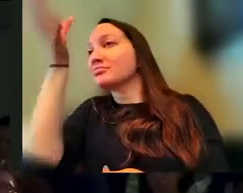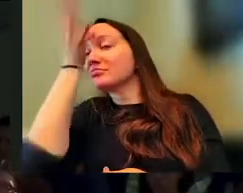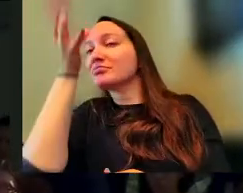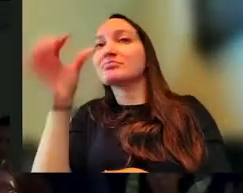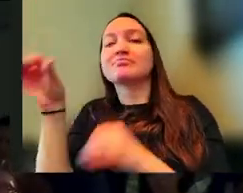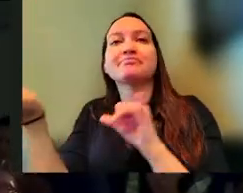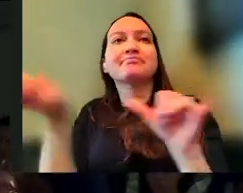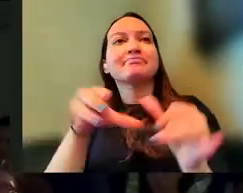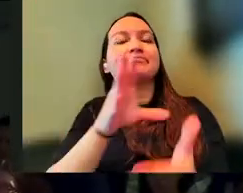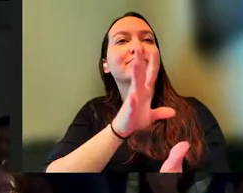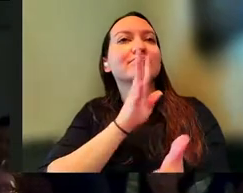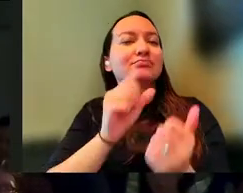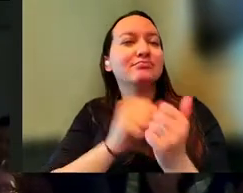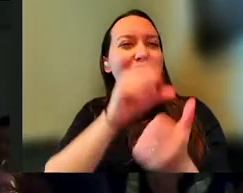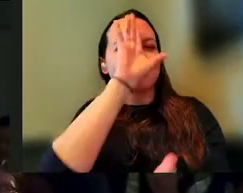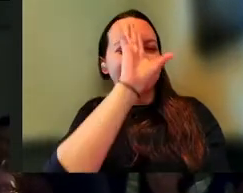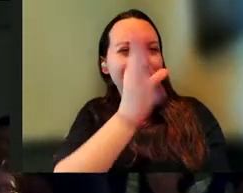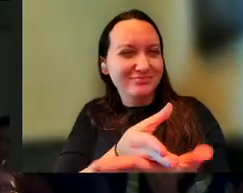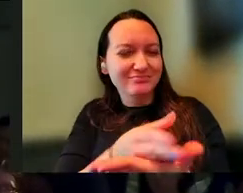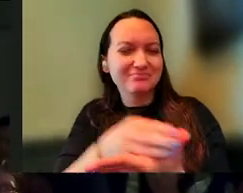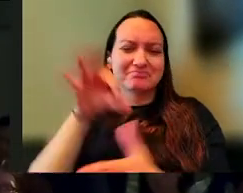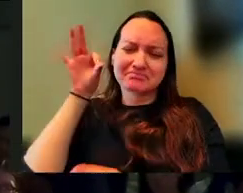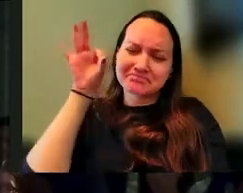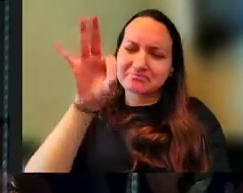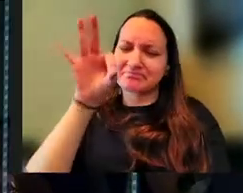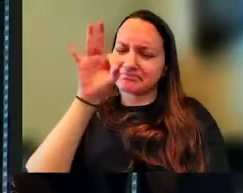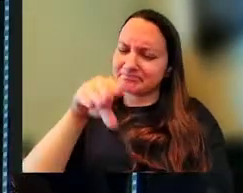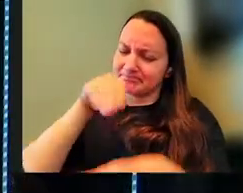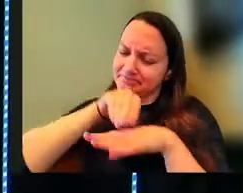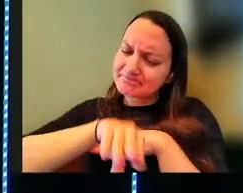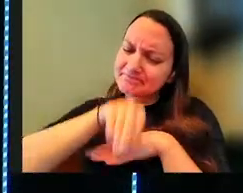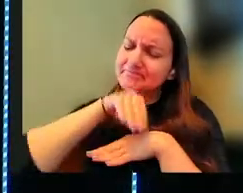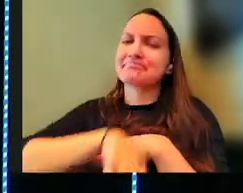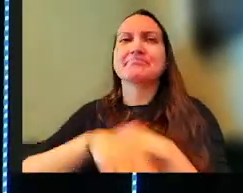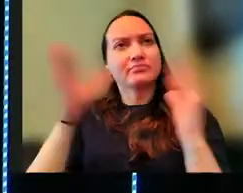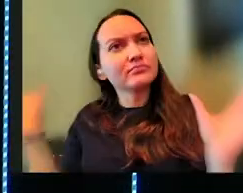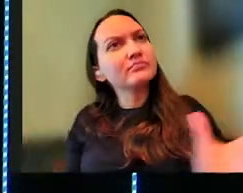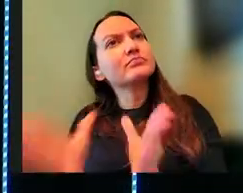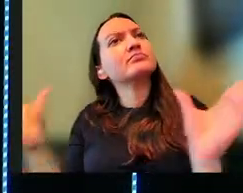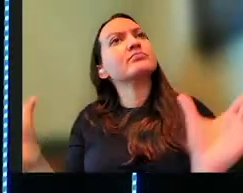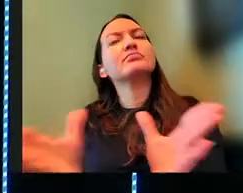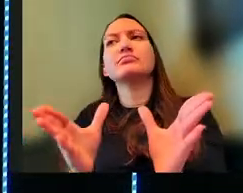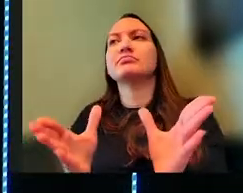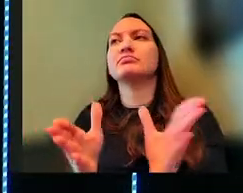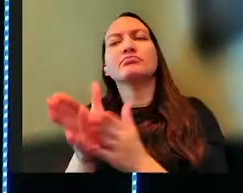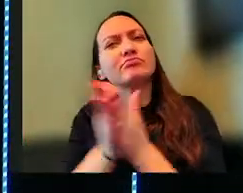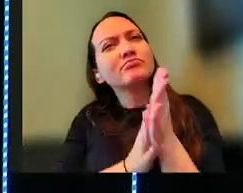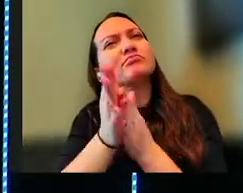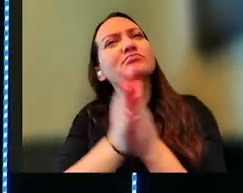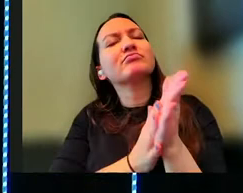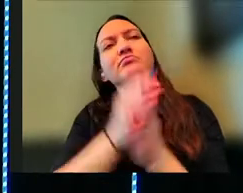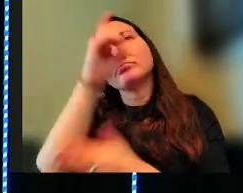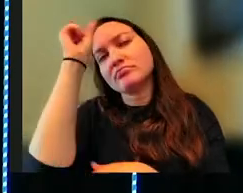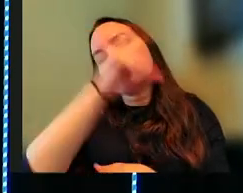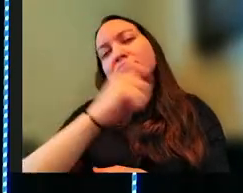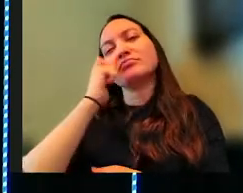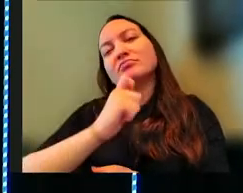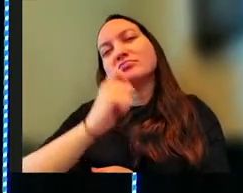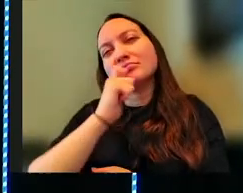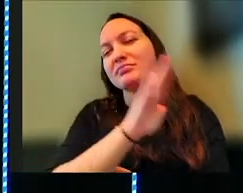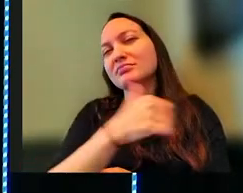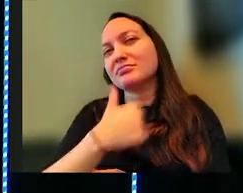his son, and he's giving this son counsel and instruction, and he's encouraging him to pursue wisdom every day of his life.